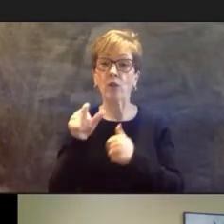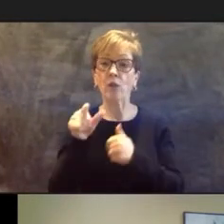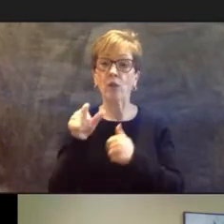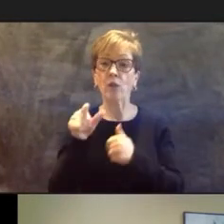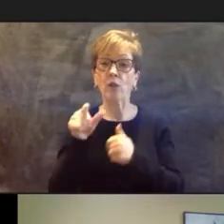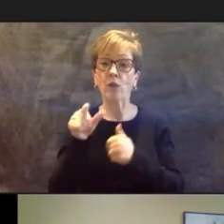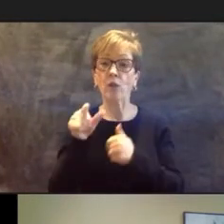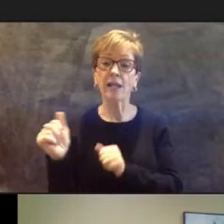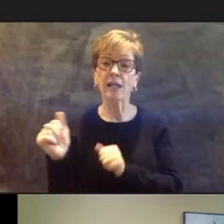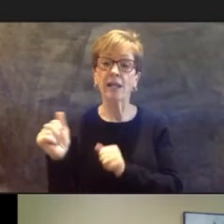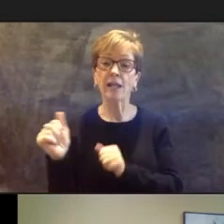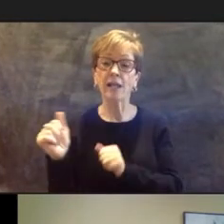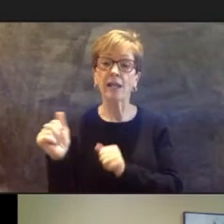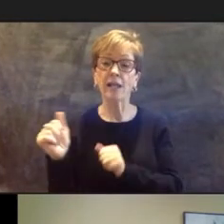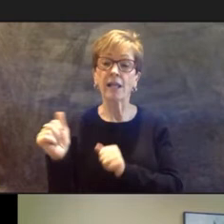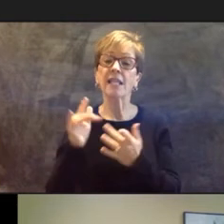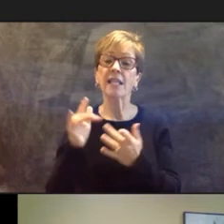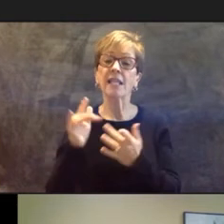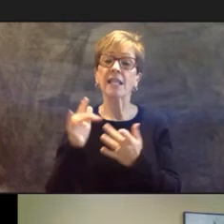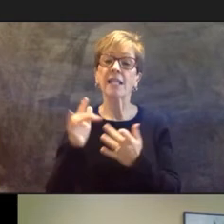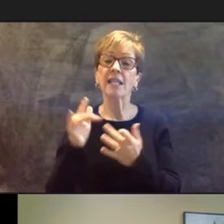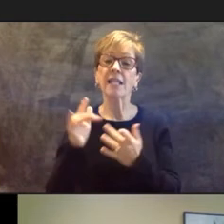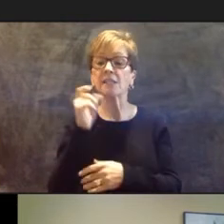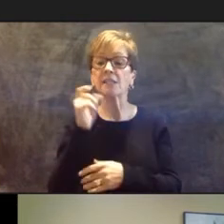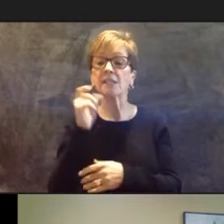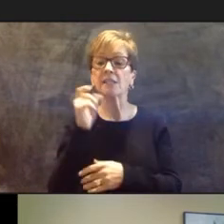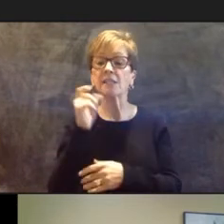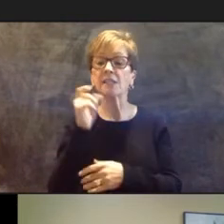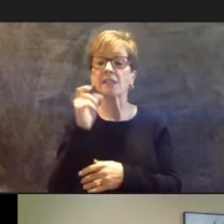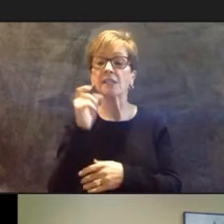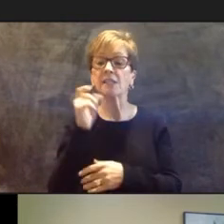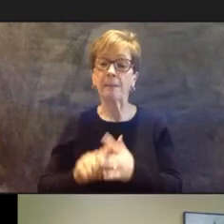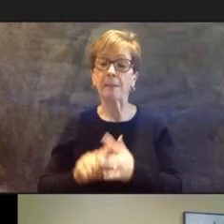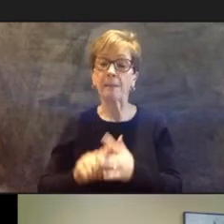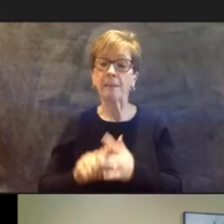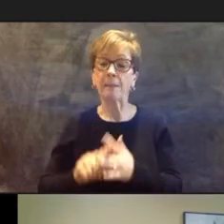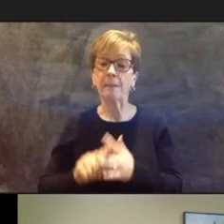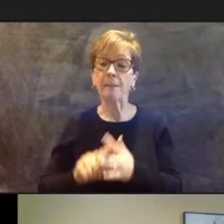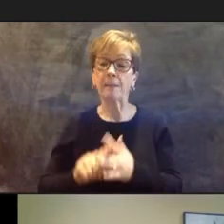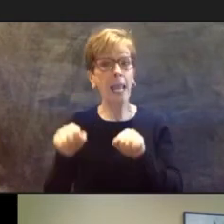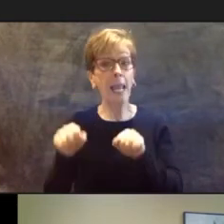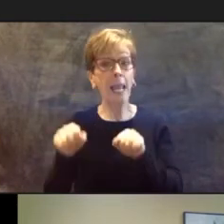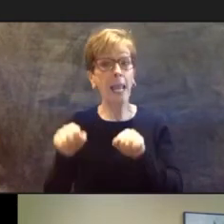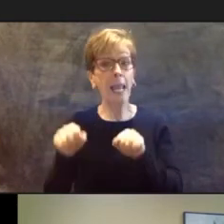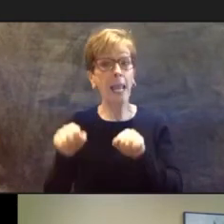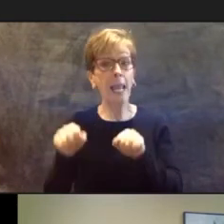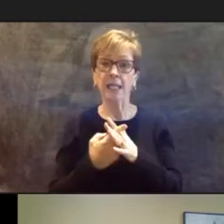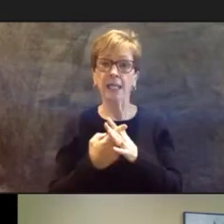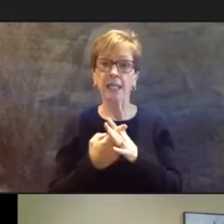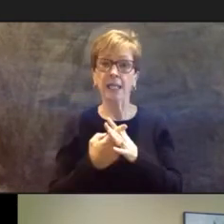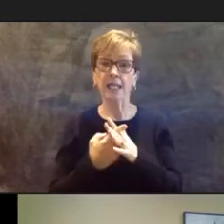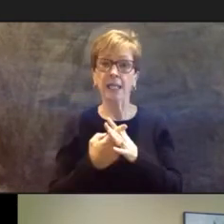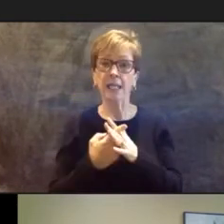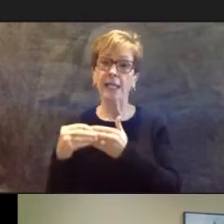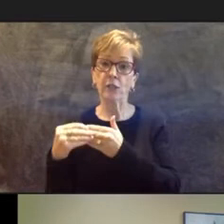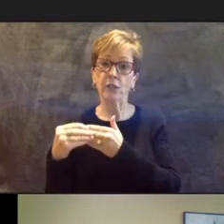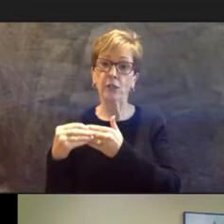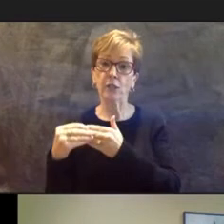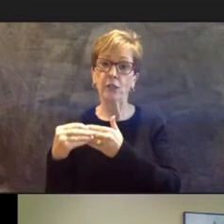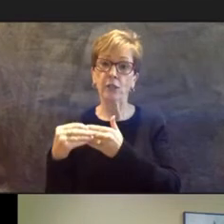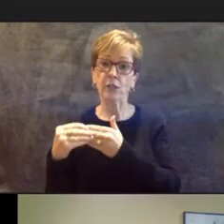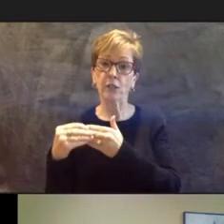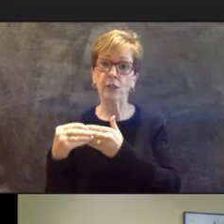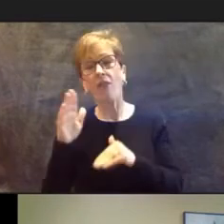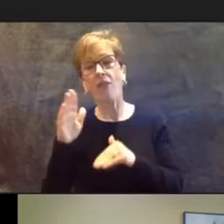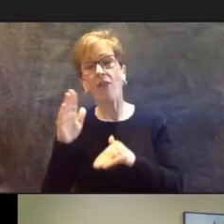network because it really is the beginning. It really can be the beginning of your leadership rather than, you know, the end.